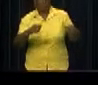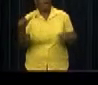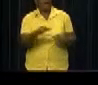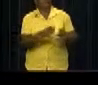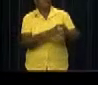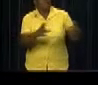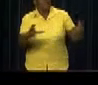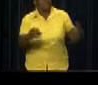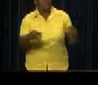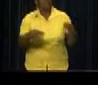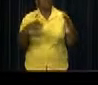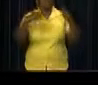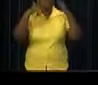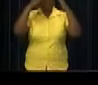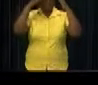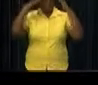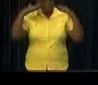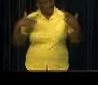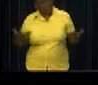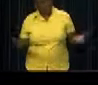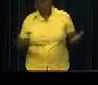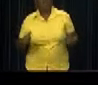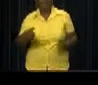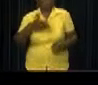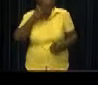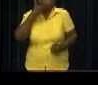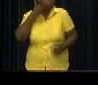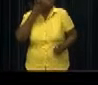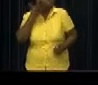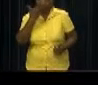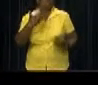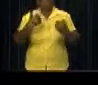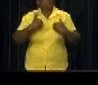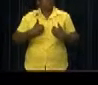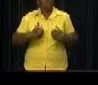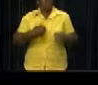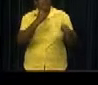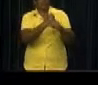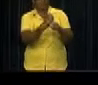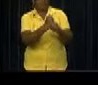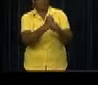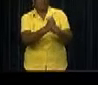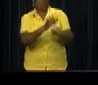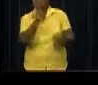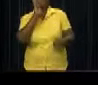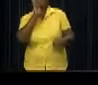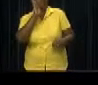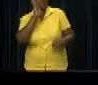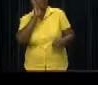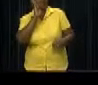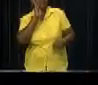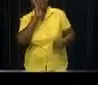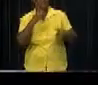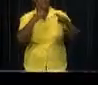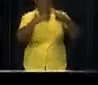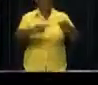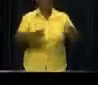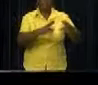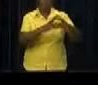the hiring of young people during the vacation period is a relief from the pressures of work, but for others it is not.